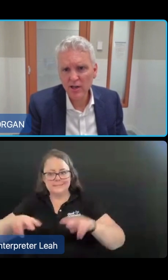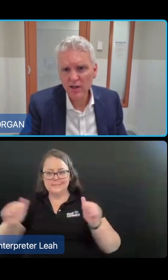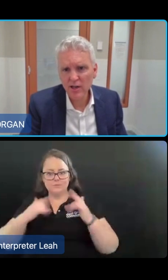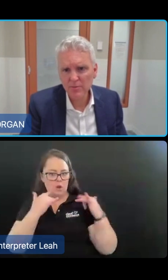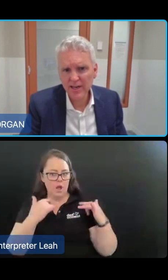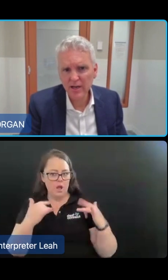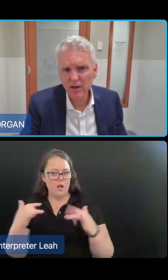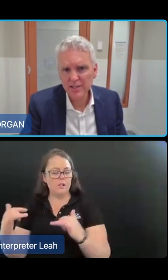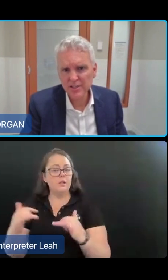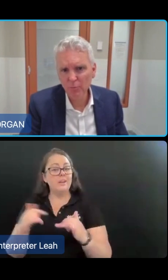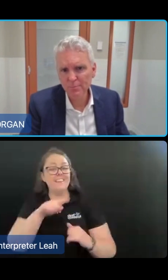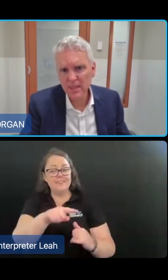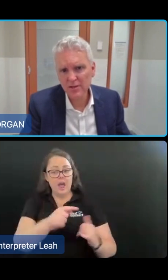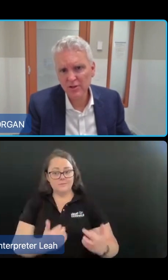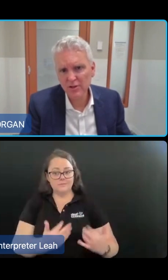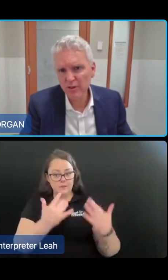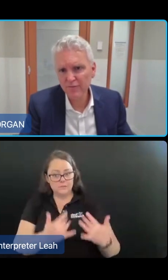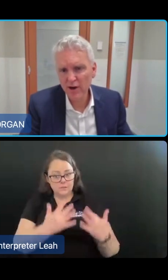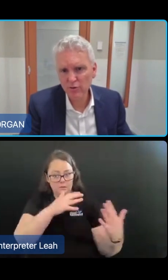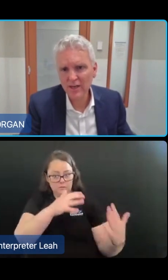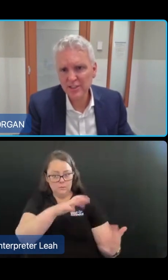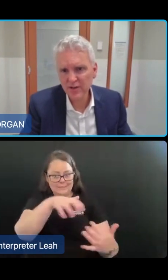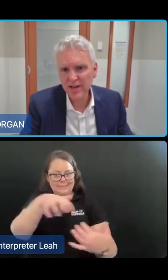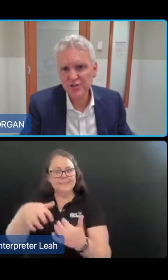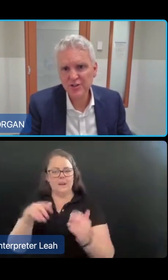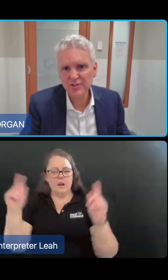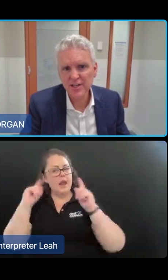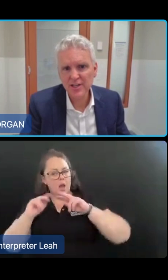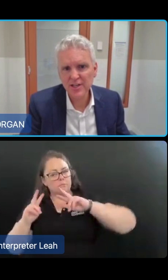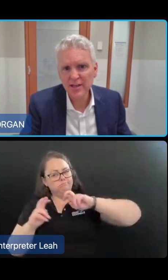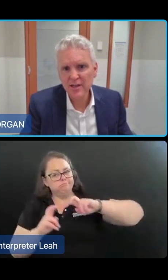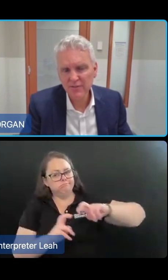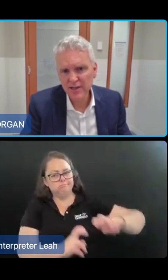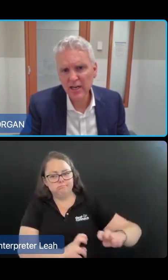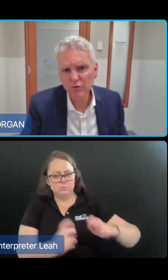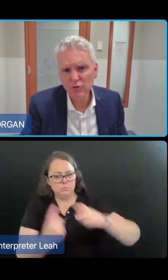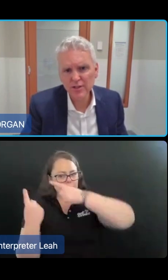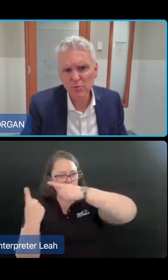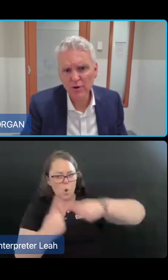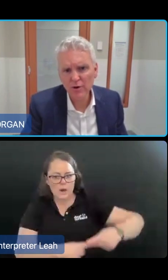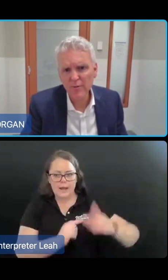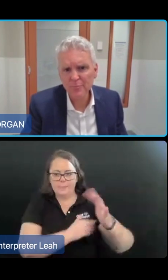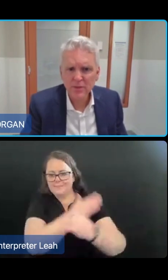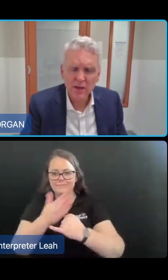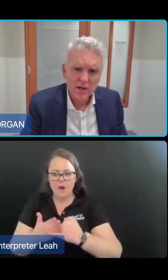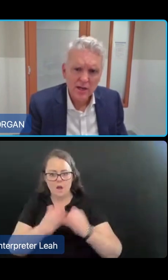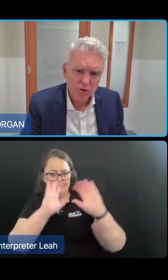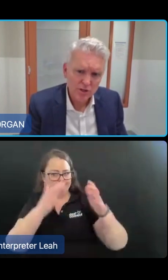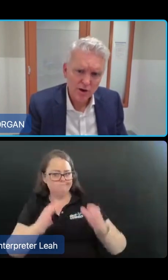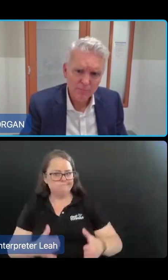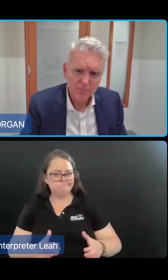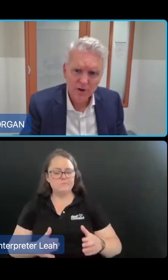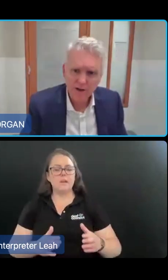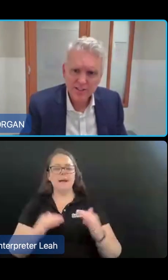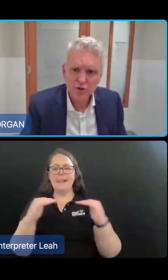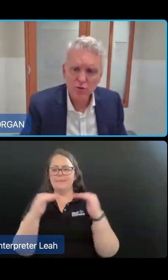the trial is currently being analysed to help determine the final classifications and funding levels under supported home. And